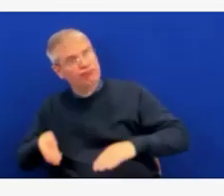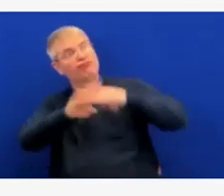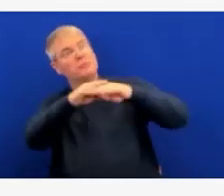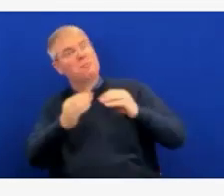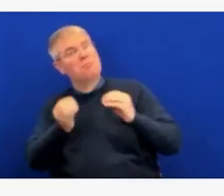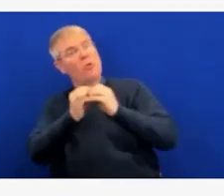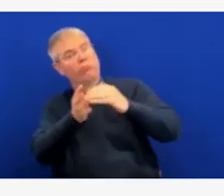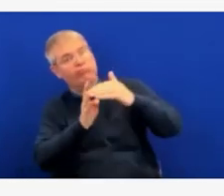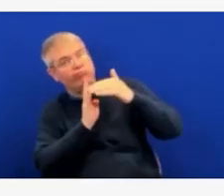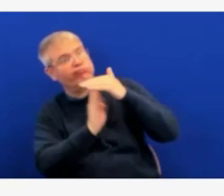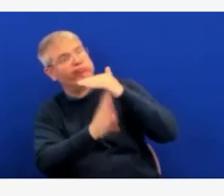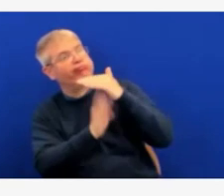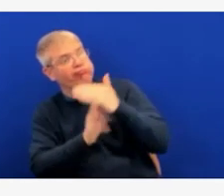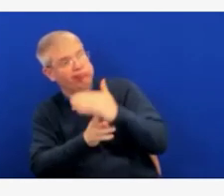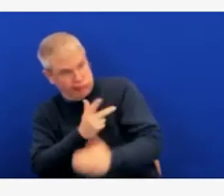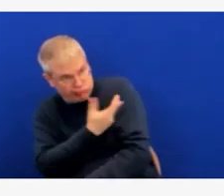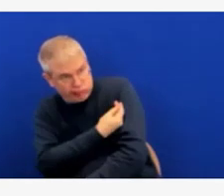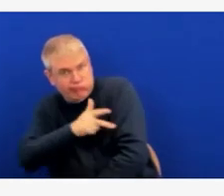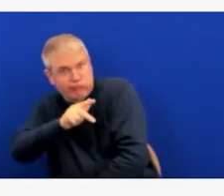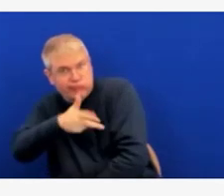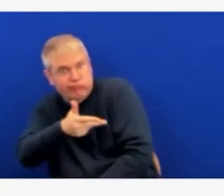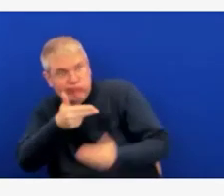it taking two weeks to become fully protective?